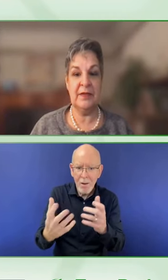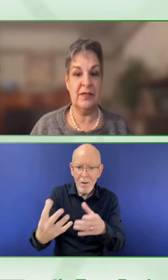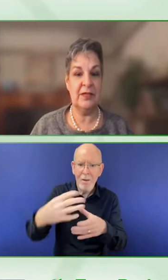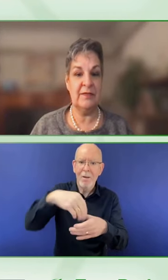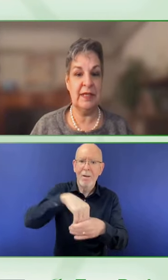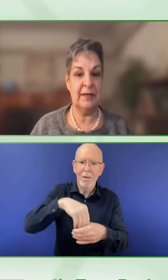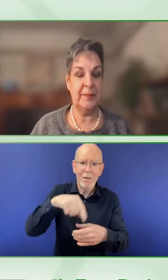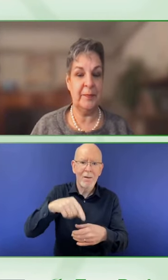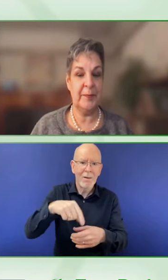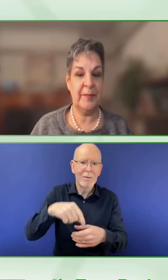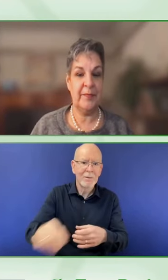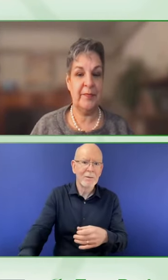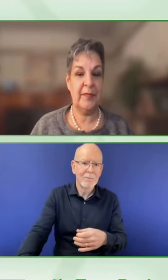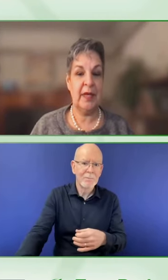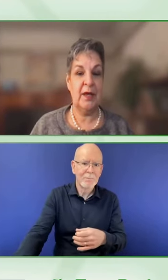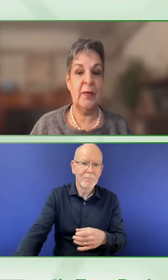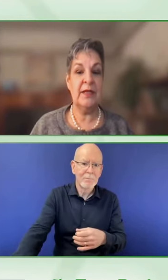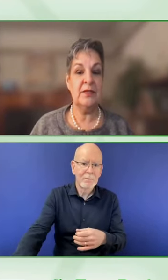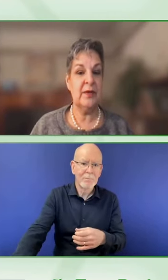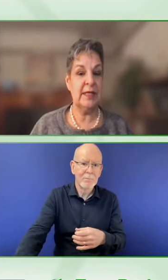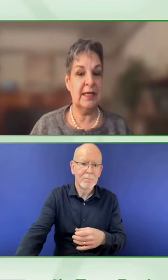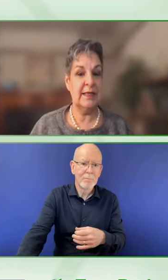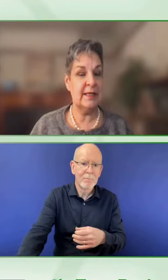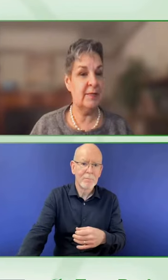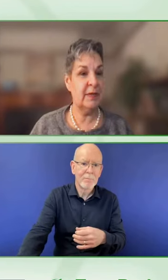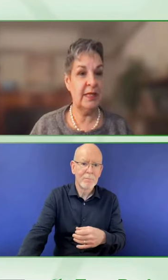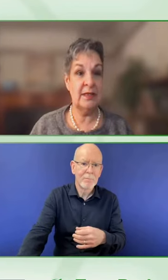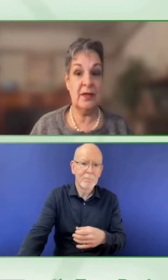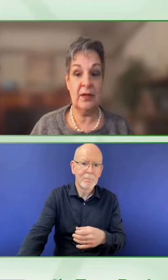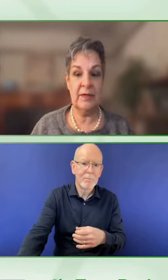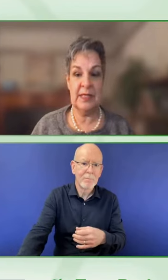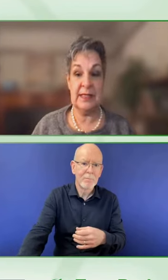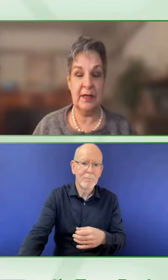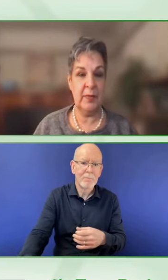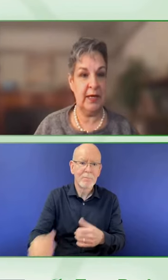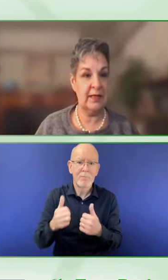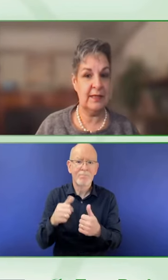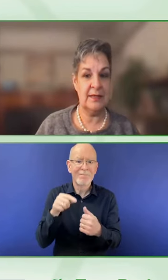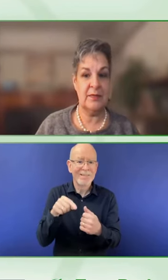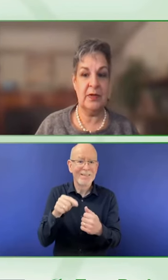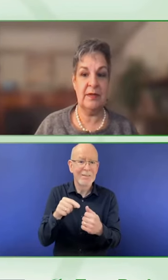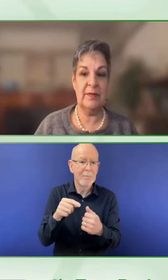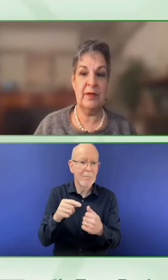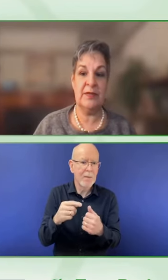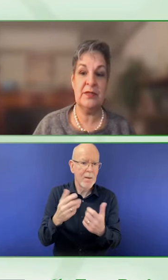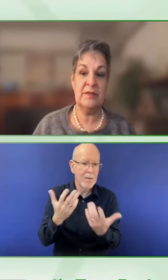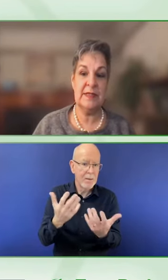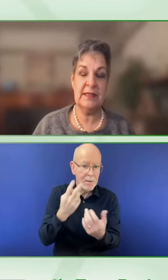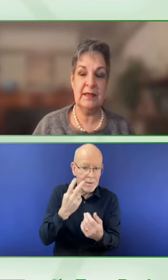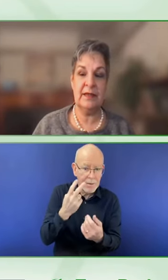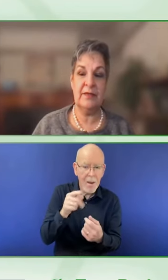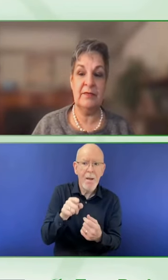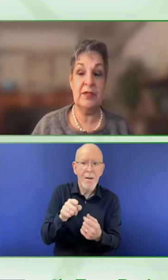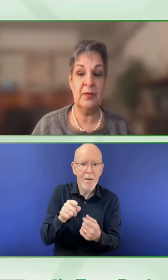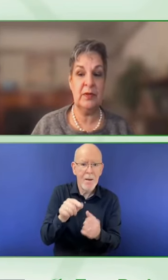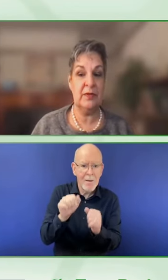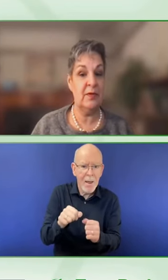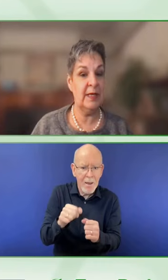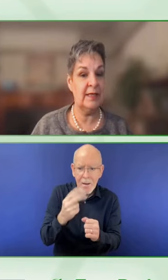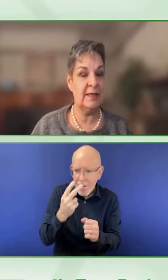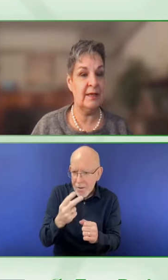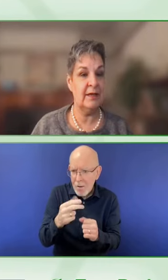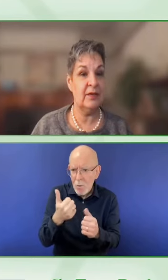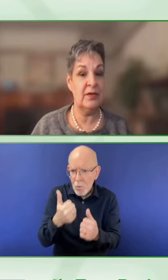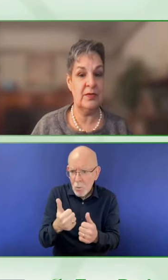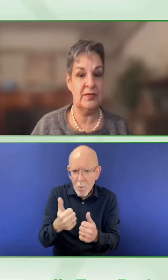of the definition of done. We integrate accessibility into all of our design practices, whether it's service design, visual